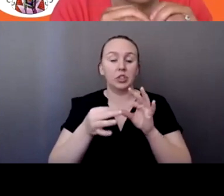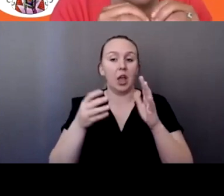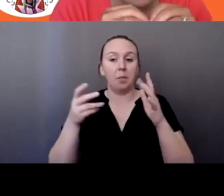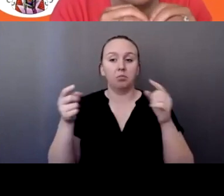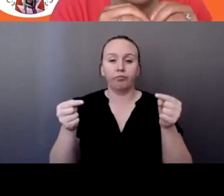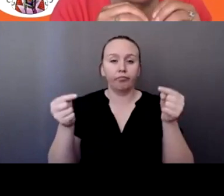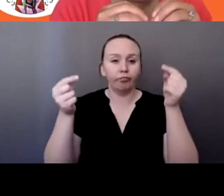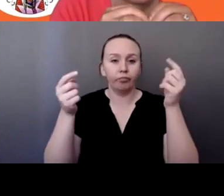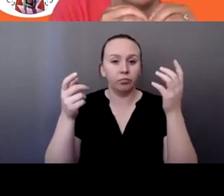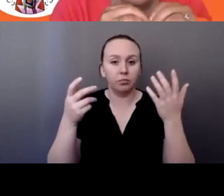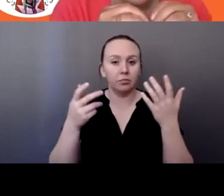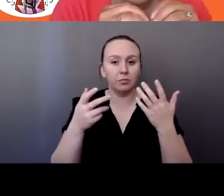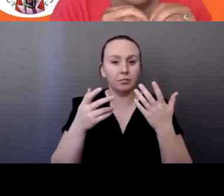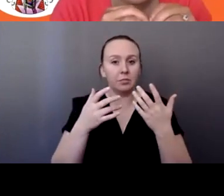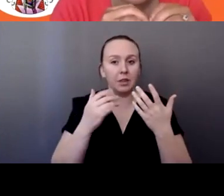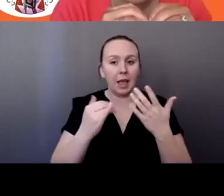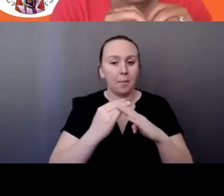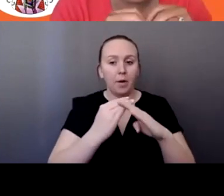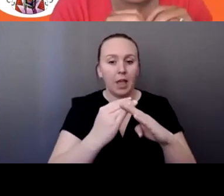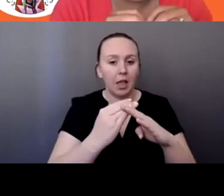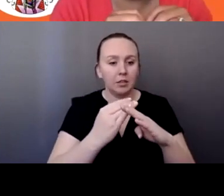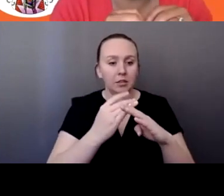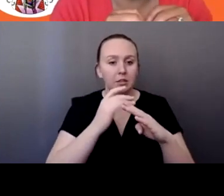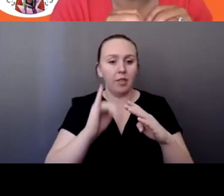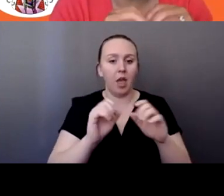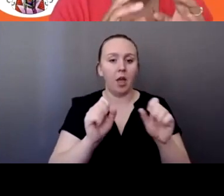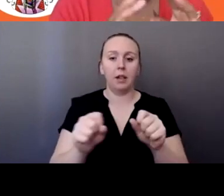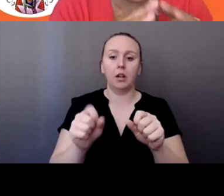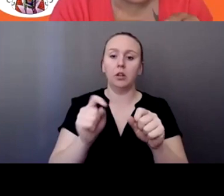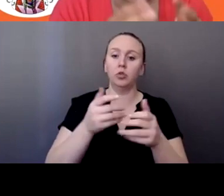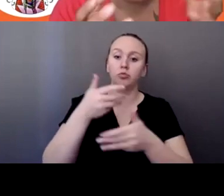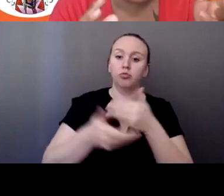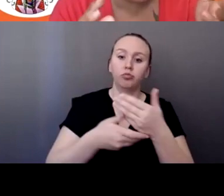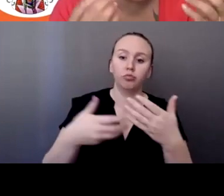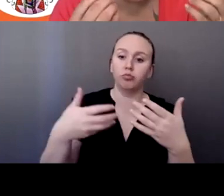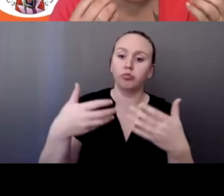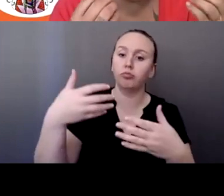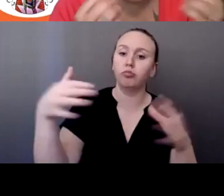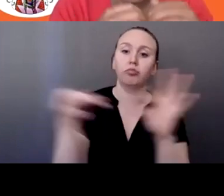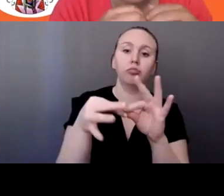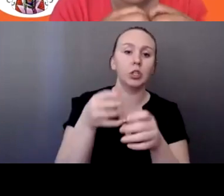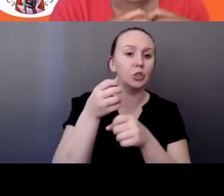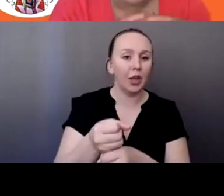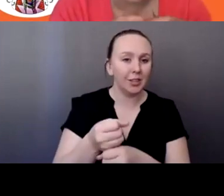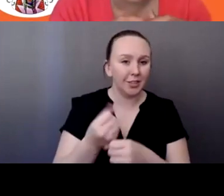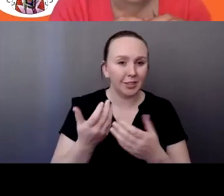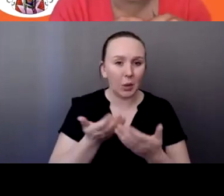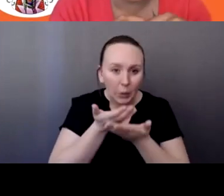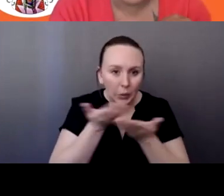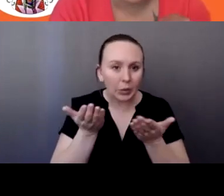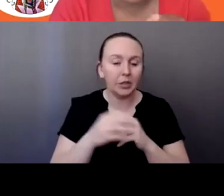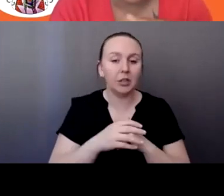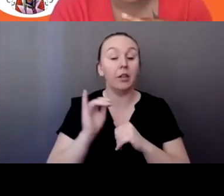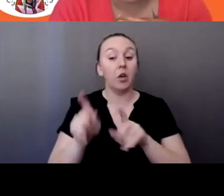something that's meaningful or grow into something that's healthy. So, um, that actually brings a question to mind, um,